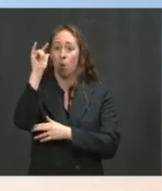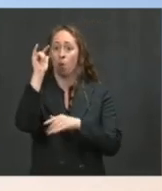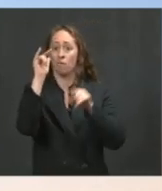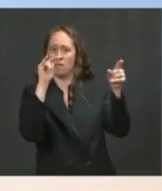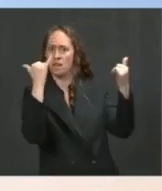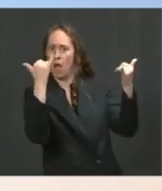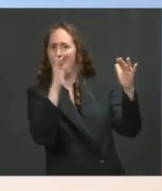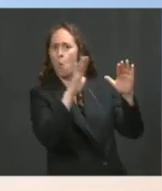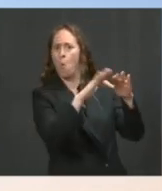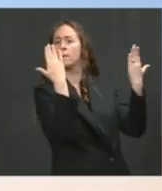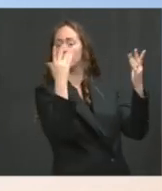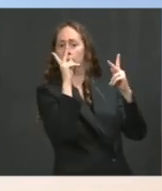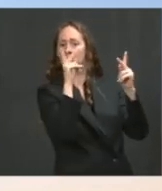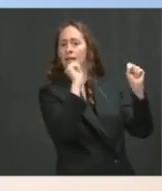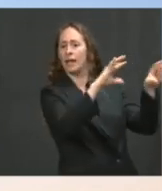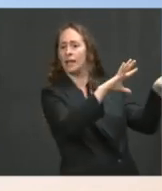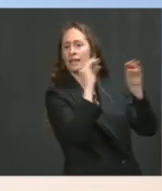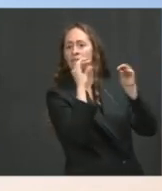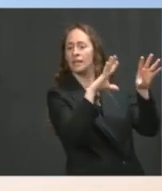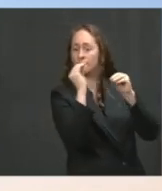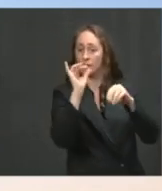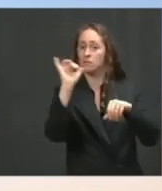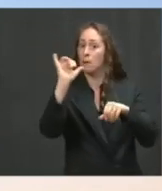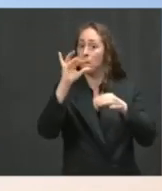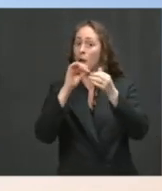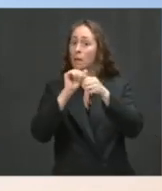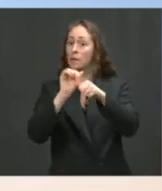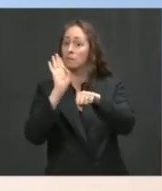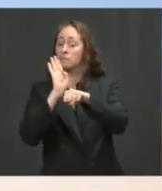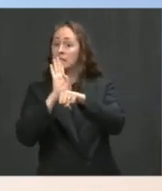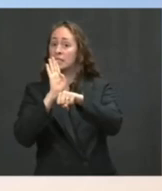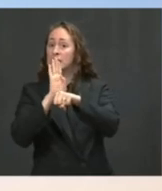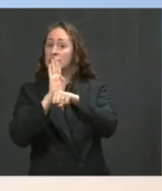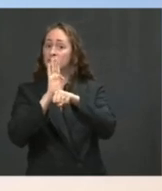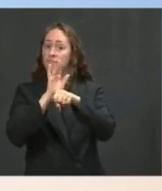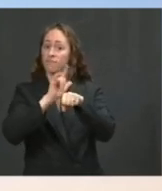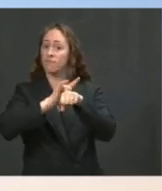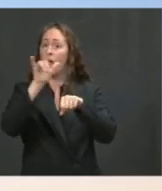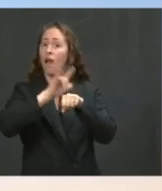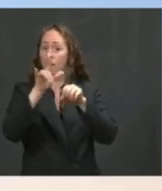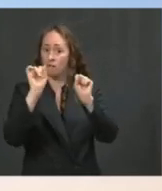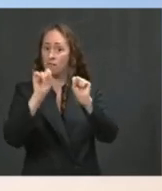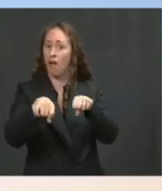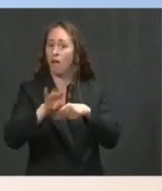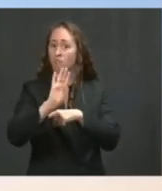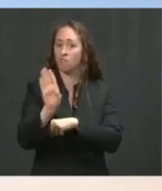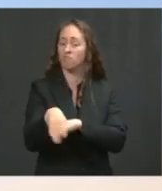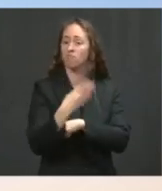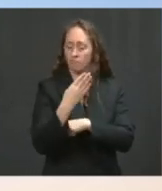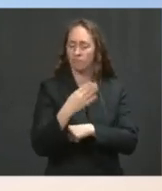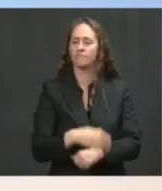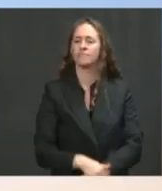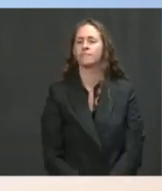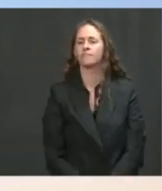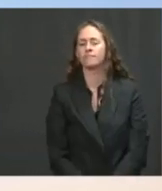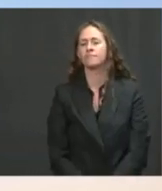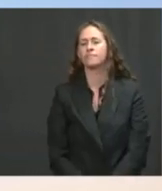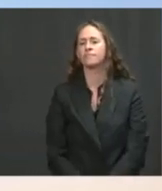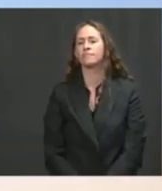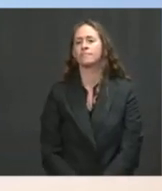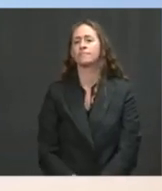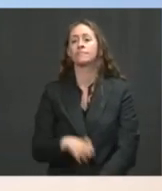commercial flight operations, and throughout the night, nine C-17s arrived delivering equipment and approximately 1,000 troops.